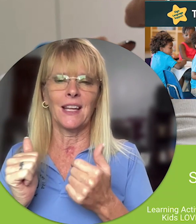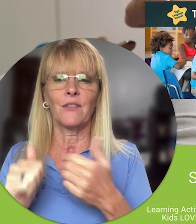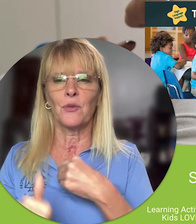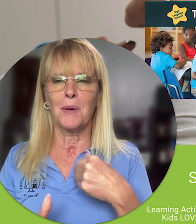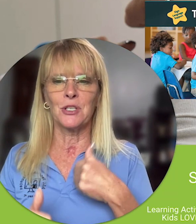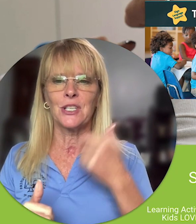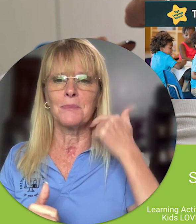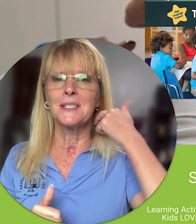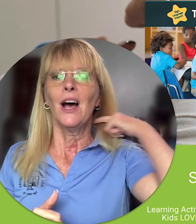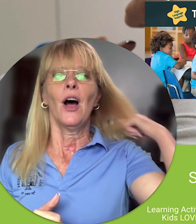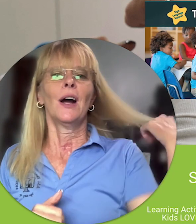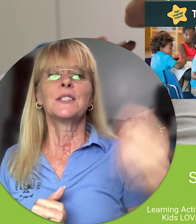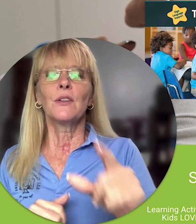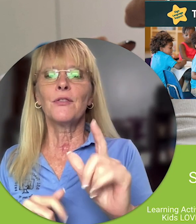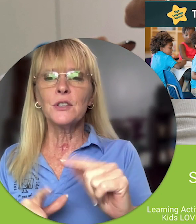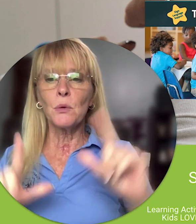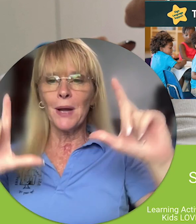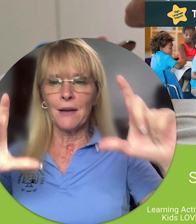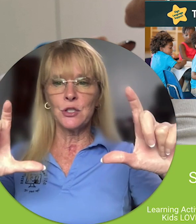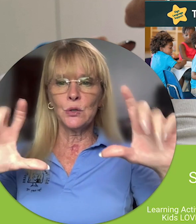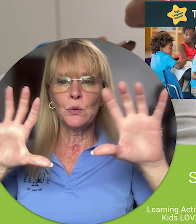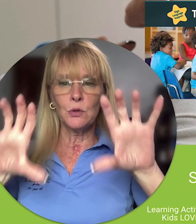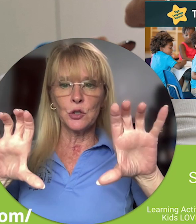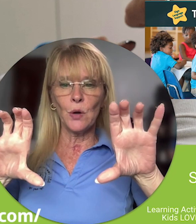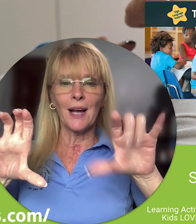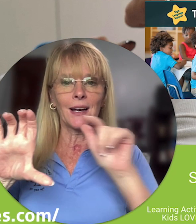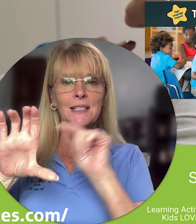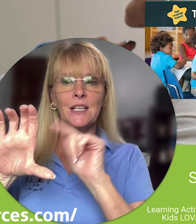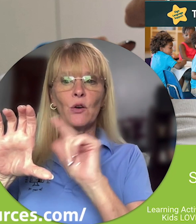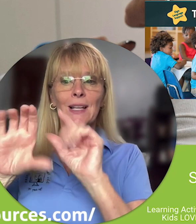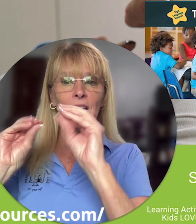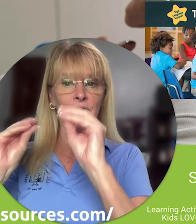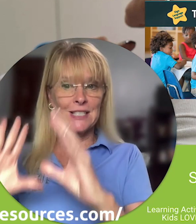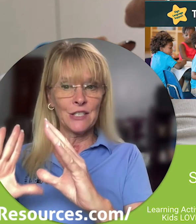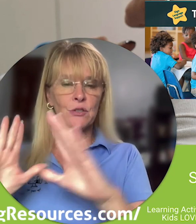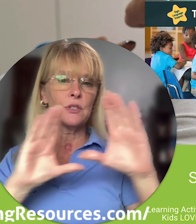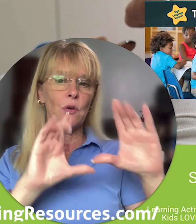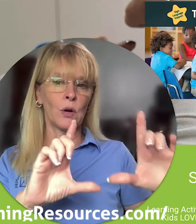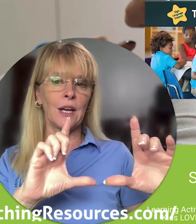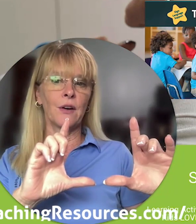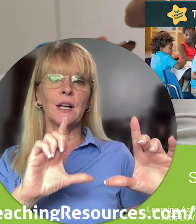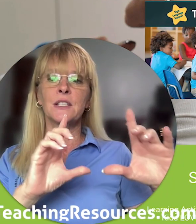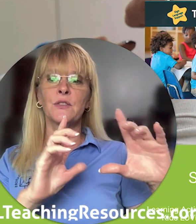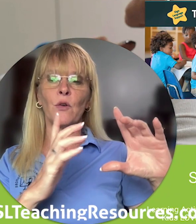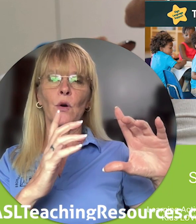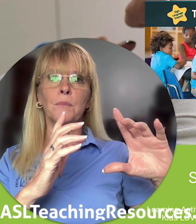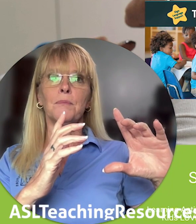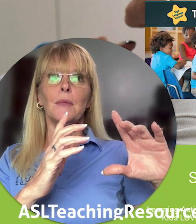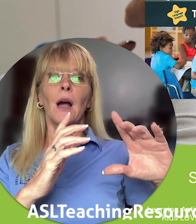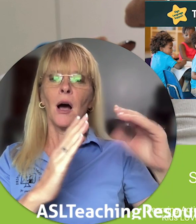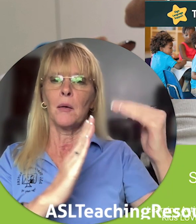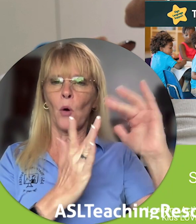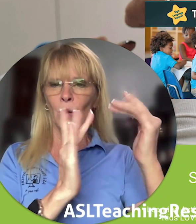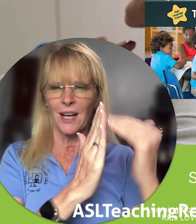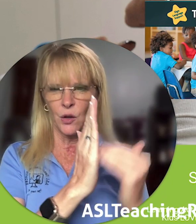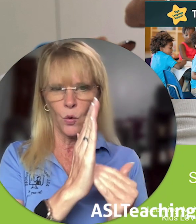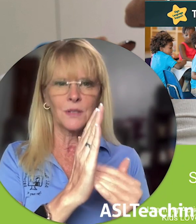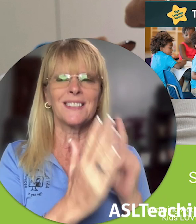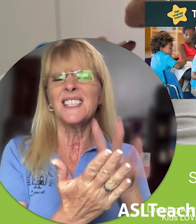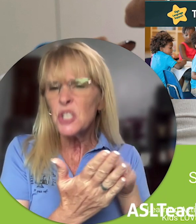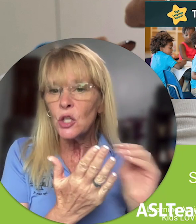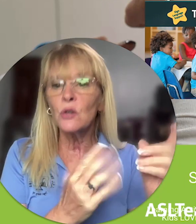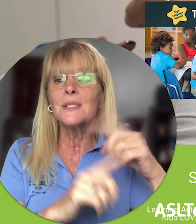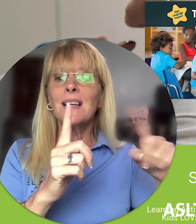everything for memberships all right so the first one we have two two icons here on the left teachers on here is for online